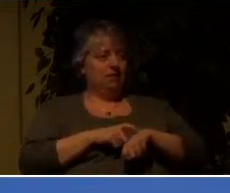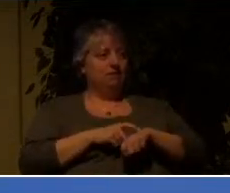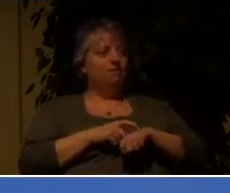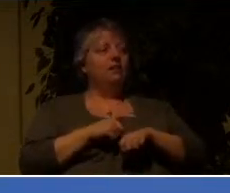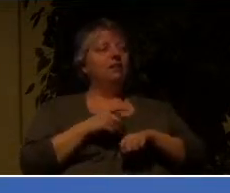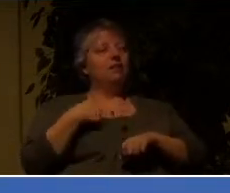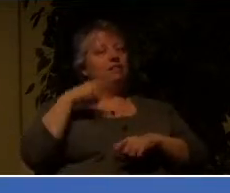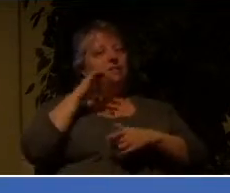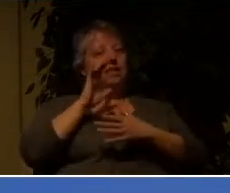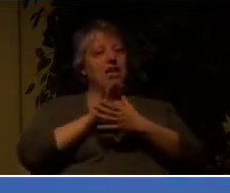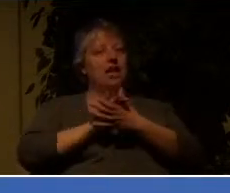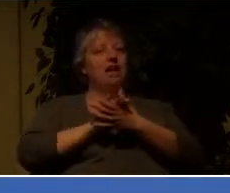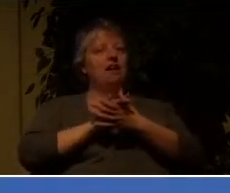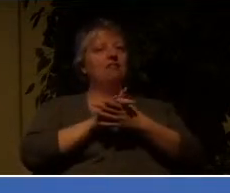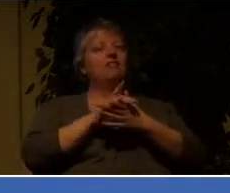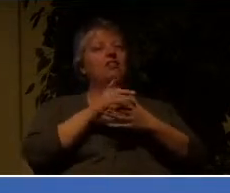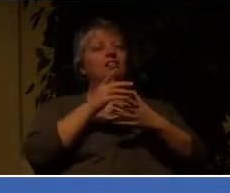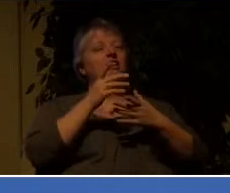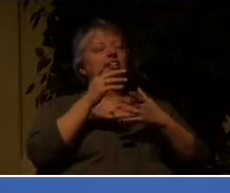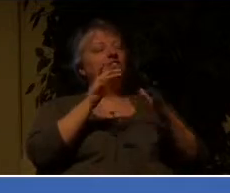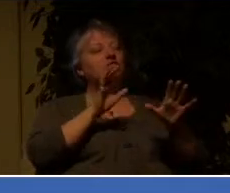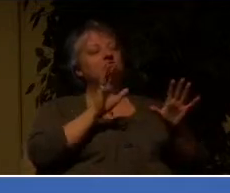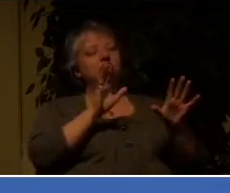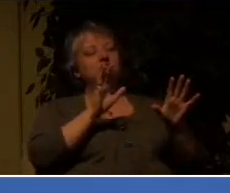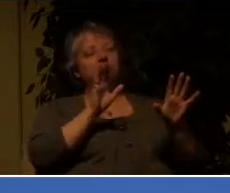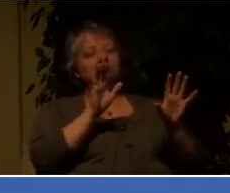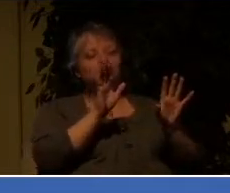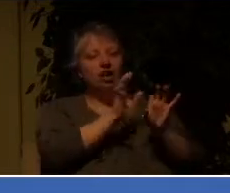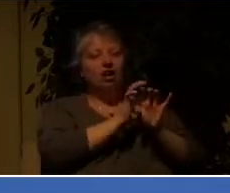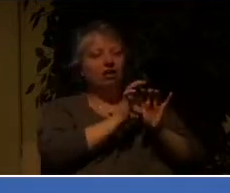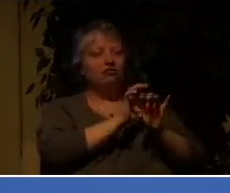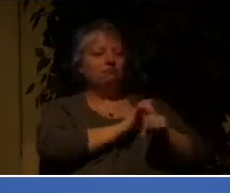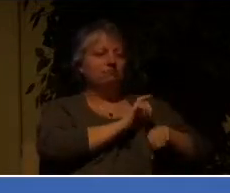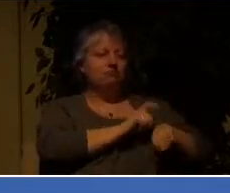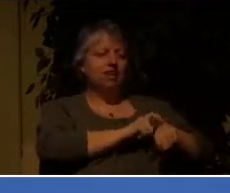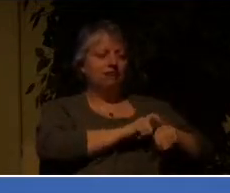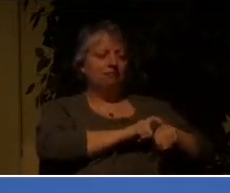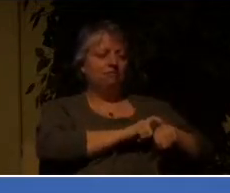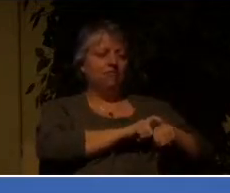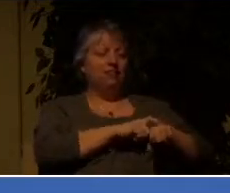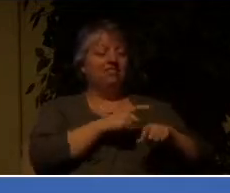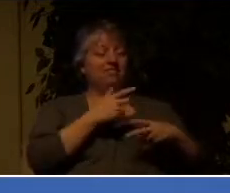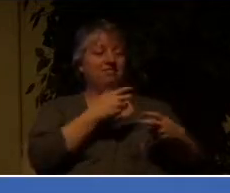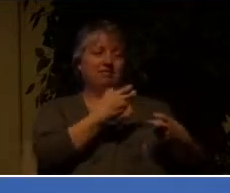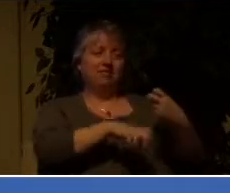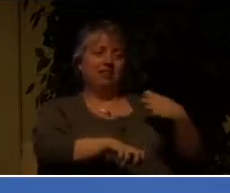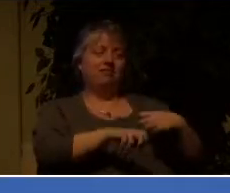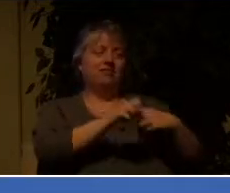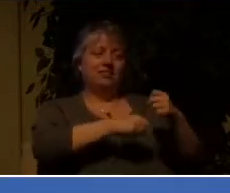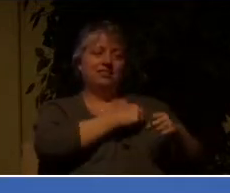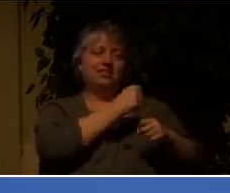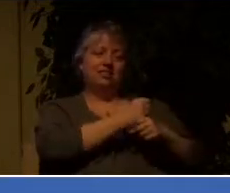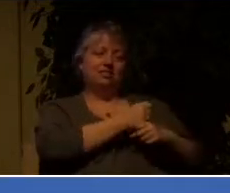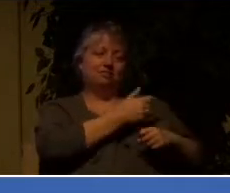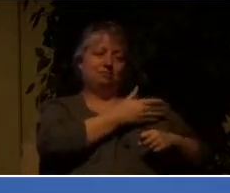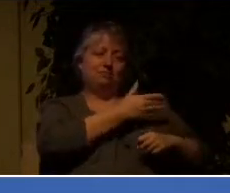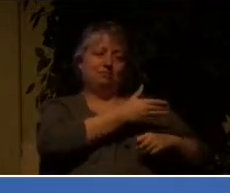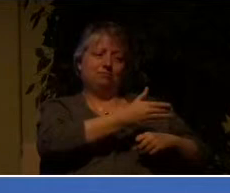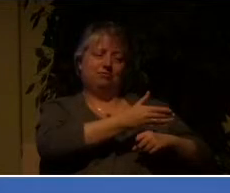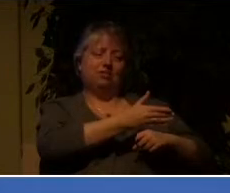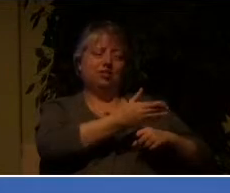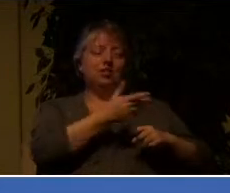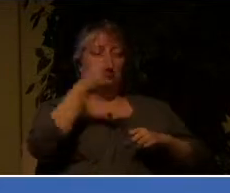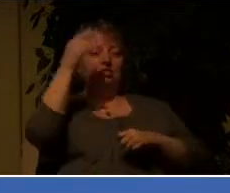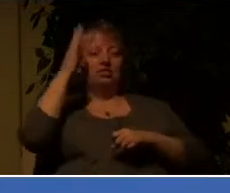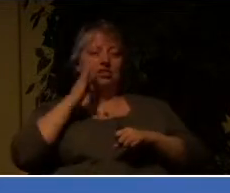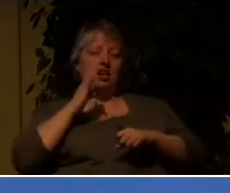treasures out of darkness. We've gone through a couple of pretty tough years where God has done a lot of pruning. He